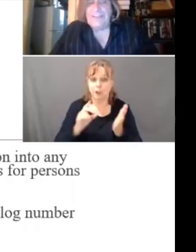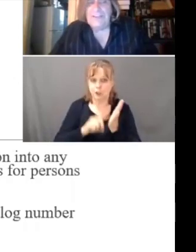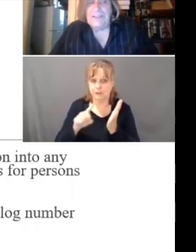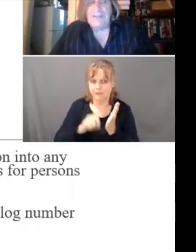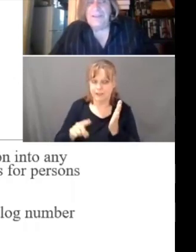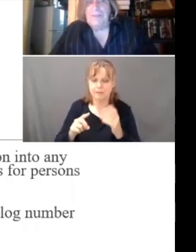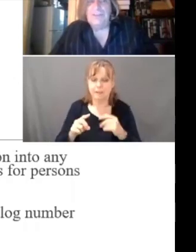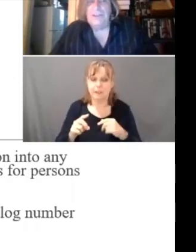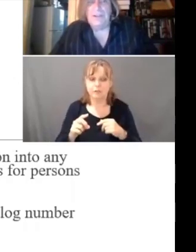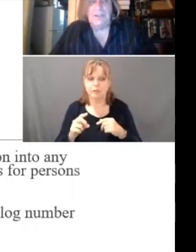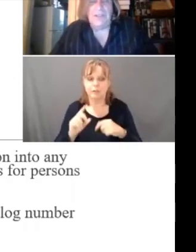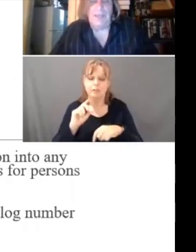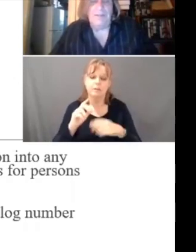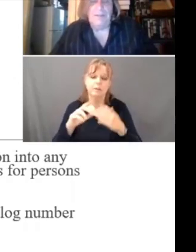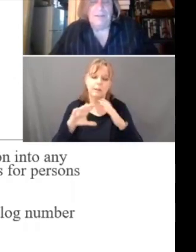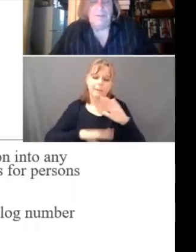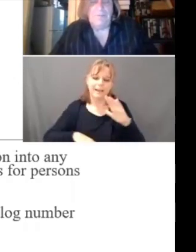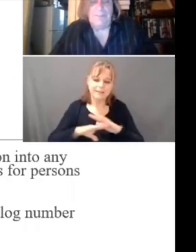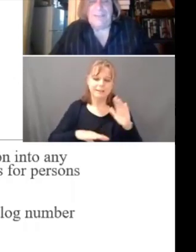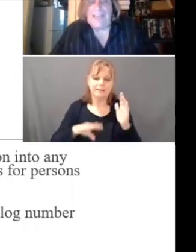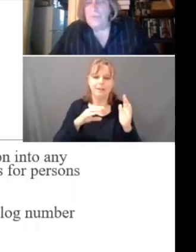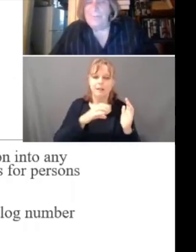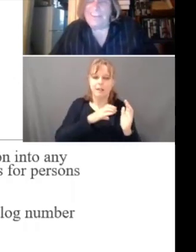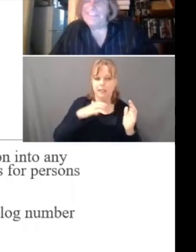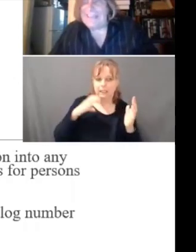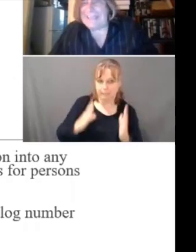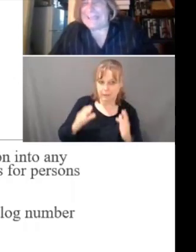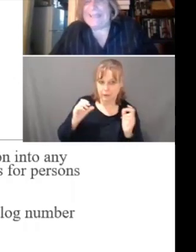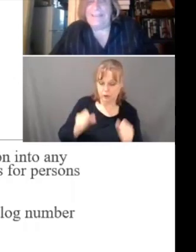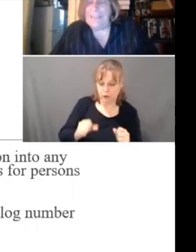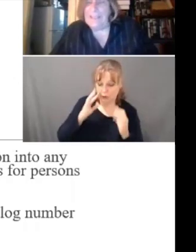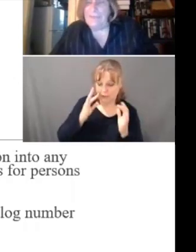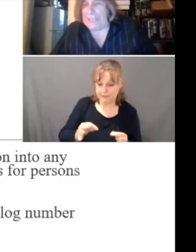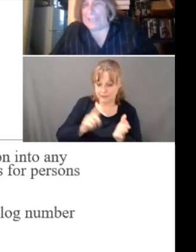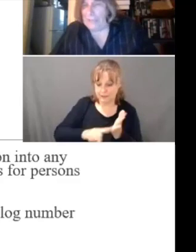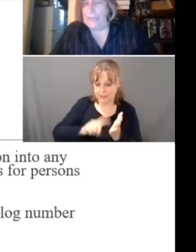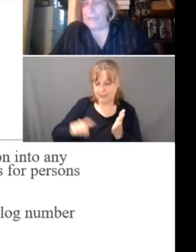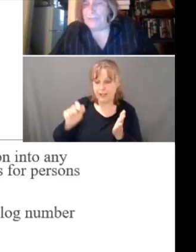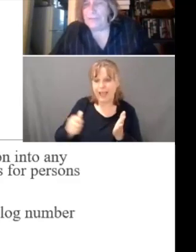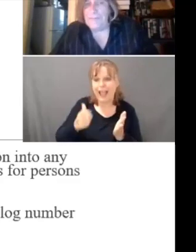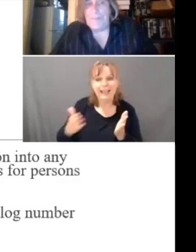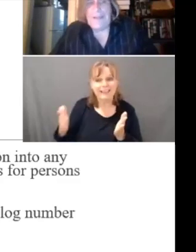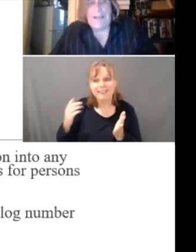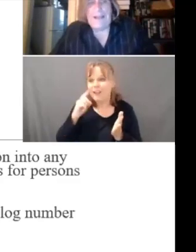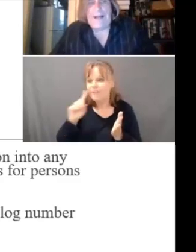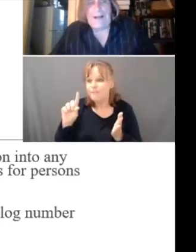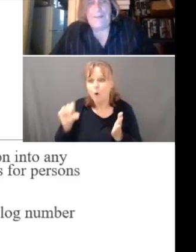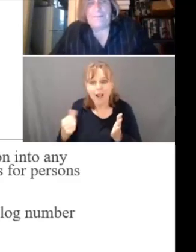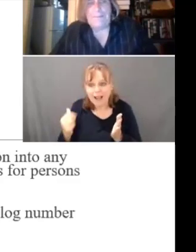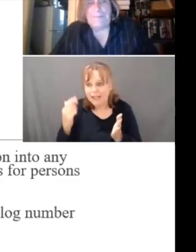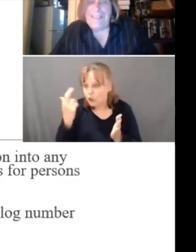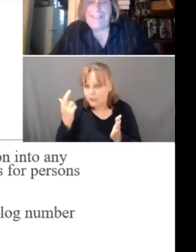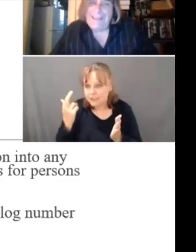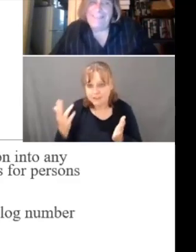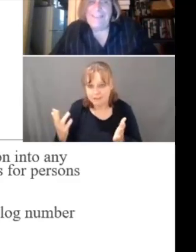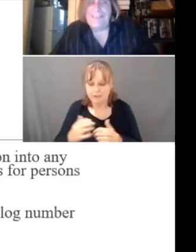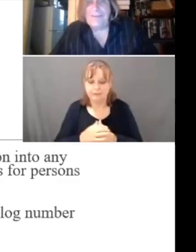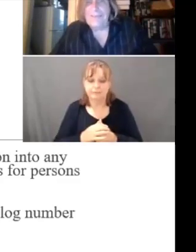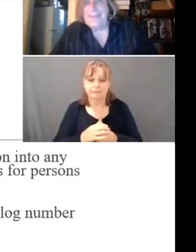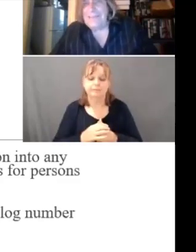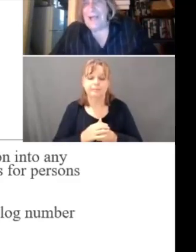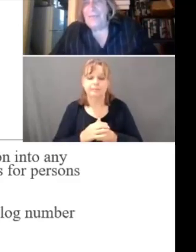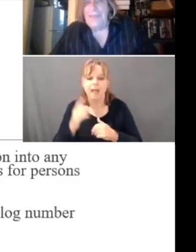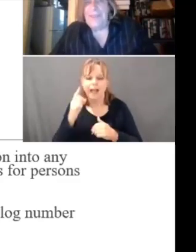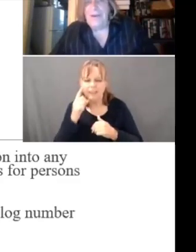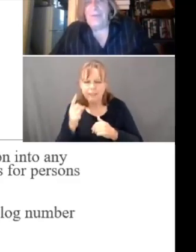Essentially, the commissioner can decide to investigate anything for any reason. And I think